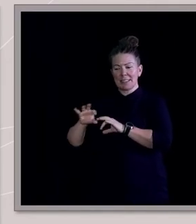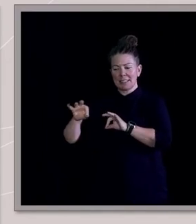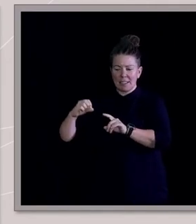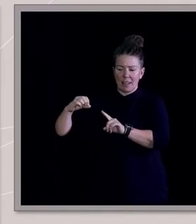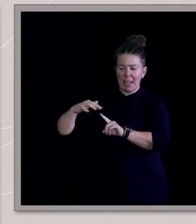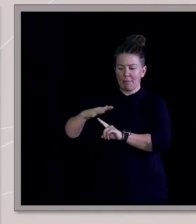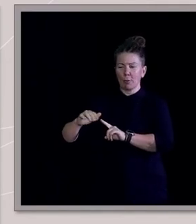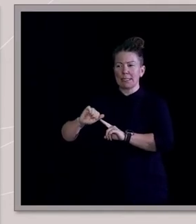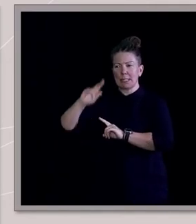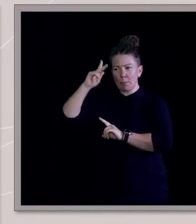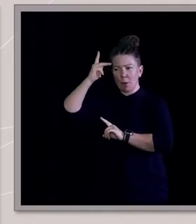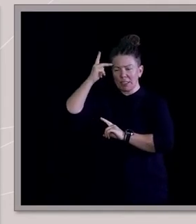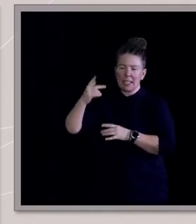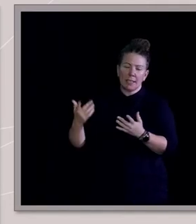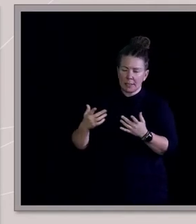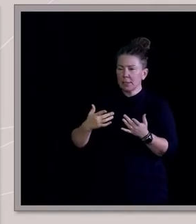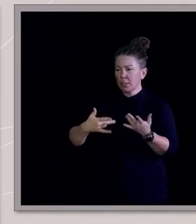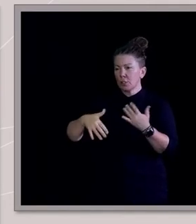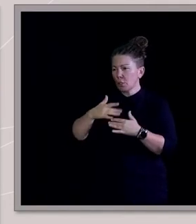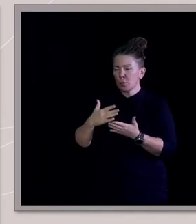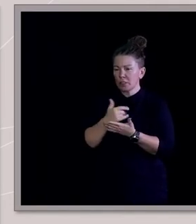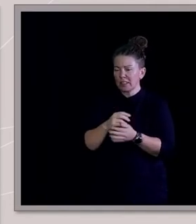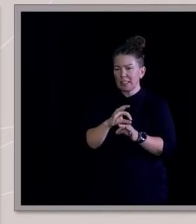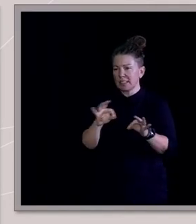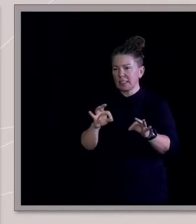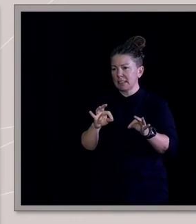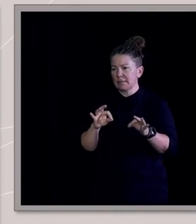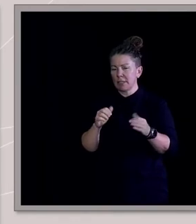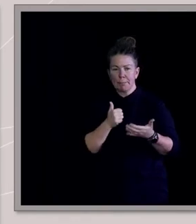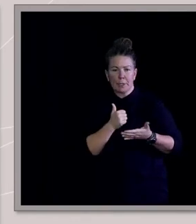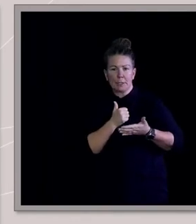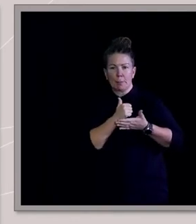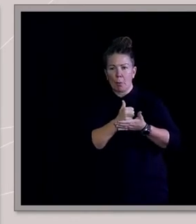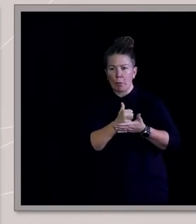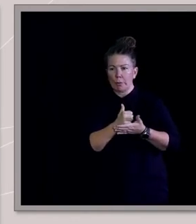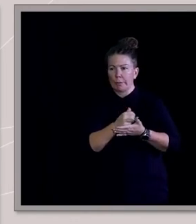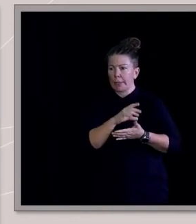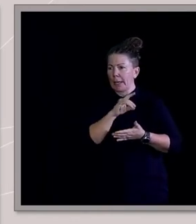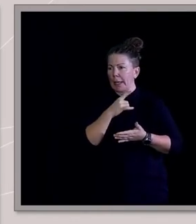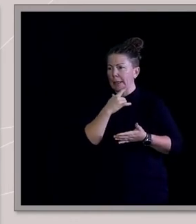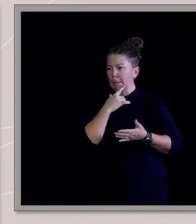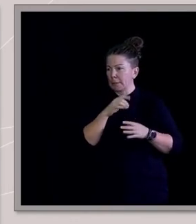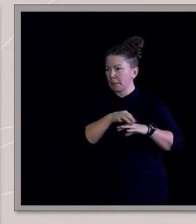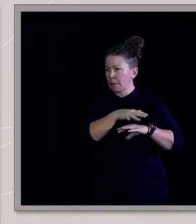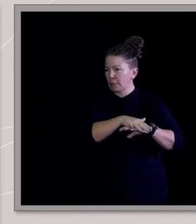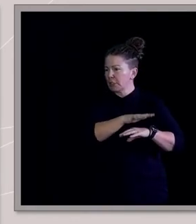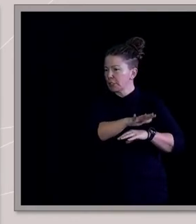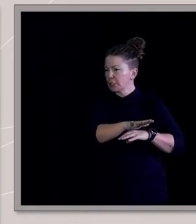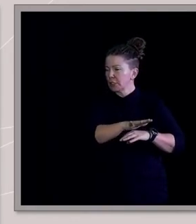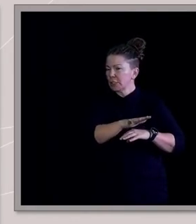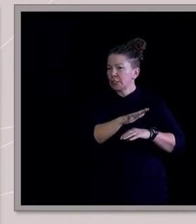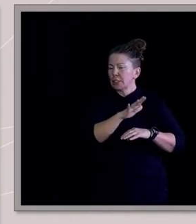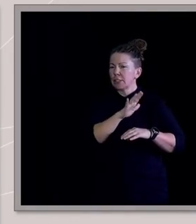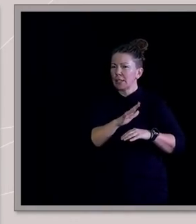he was a social conservative, didn't support same-sex marriage, et cetera. But I don't think it's that bad. I think you've got to have